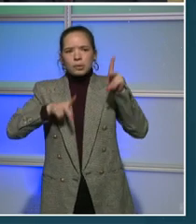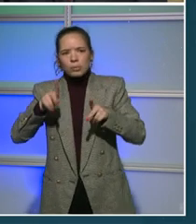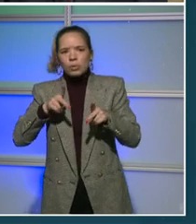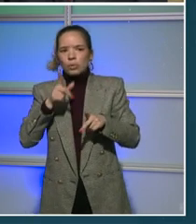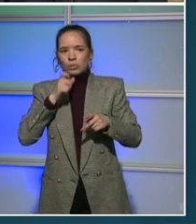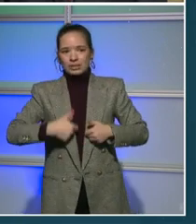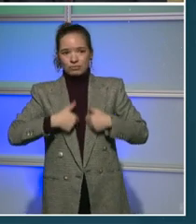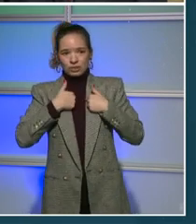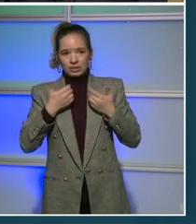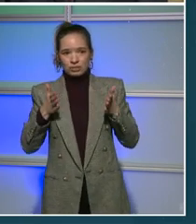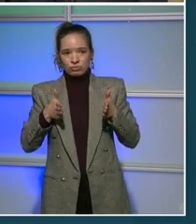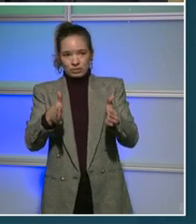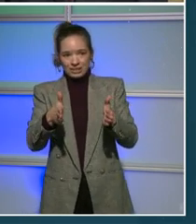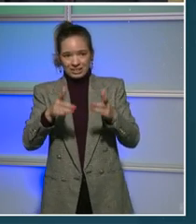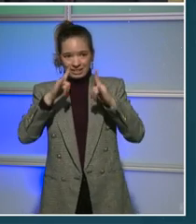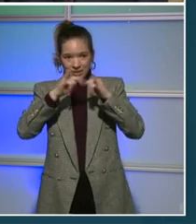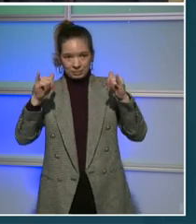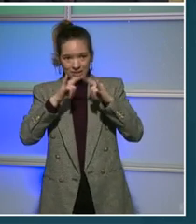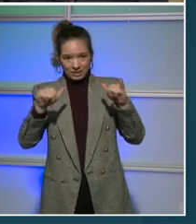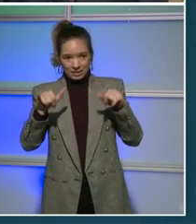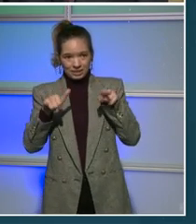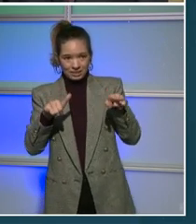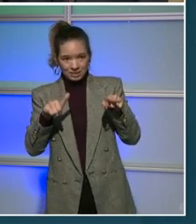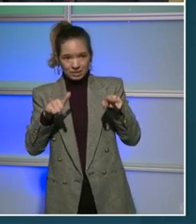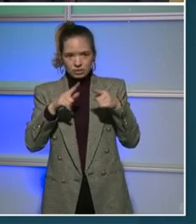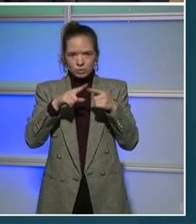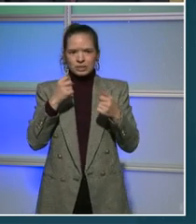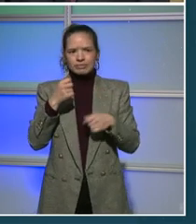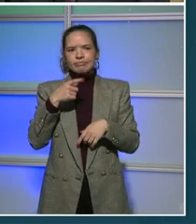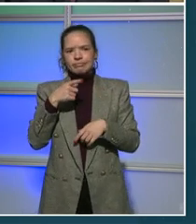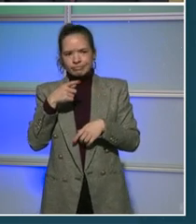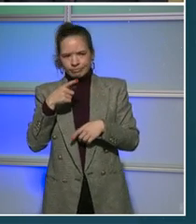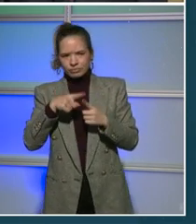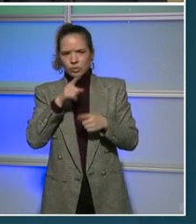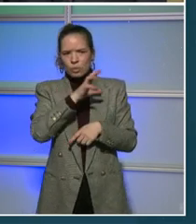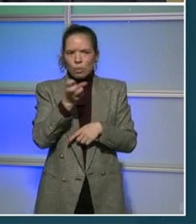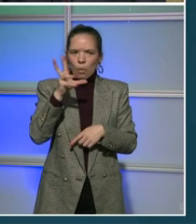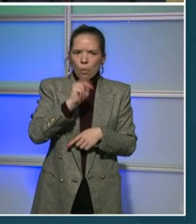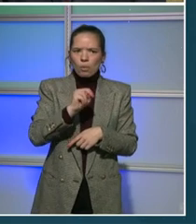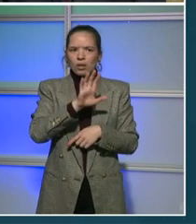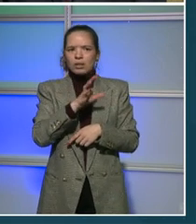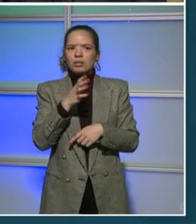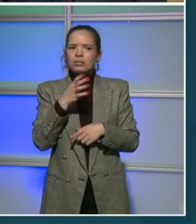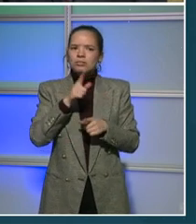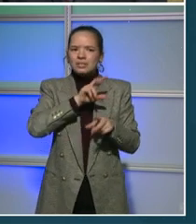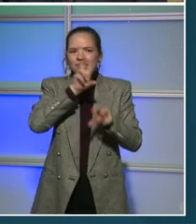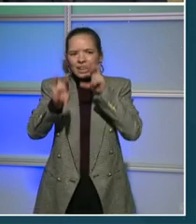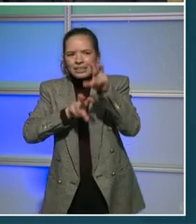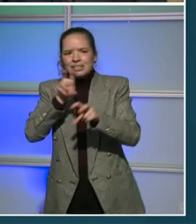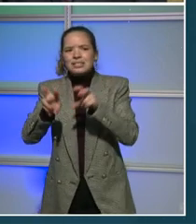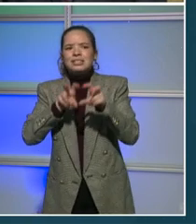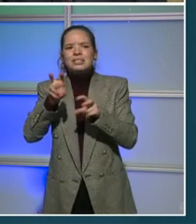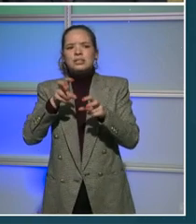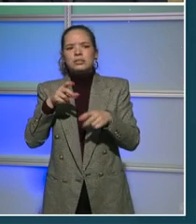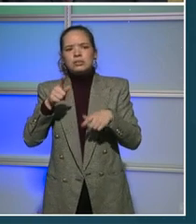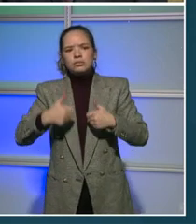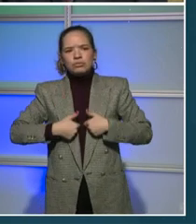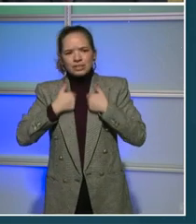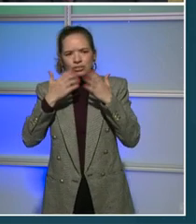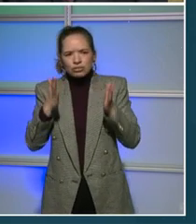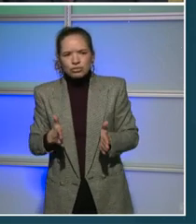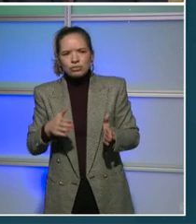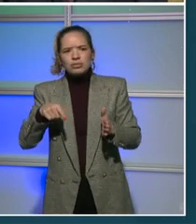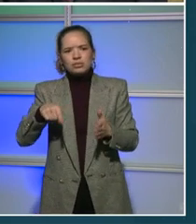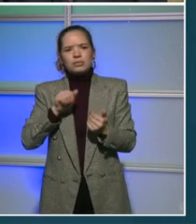congregate shelters and into their own apartments. Investments to help residents address persistent substance abuse issues